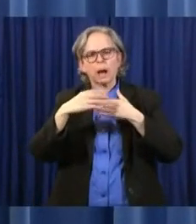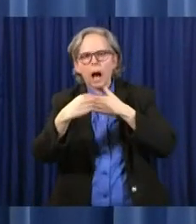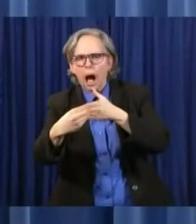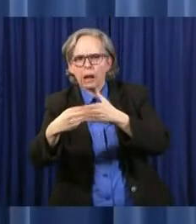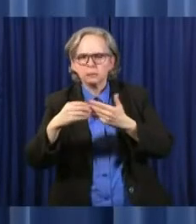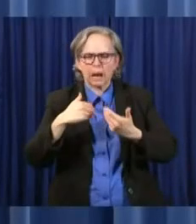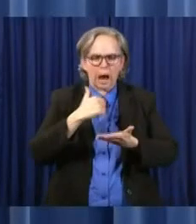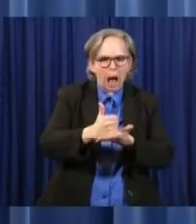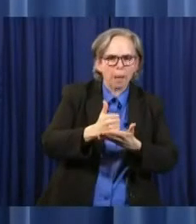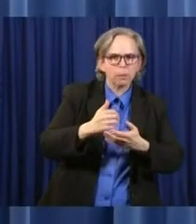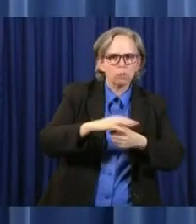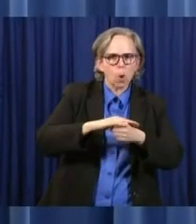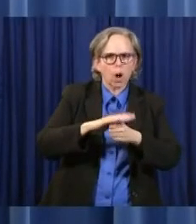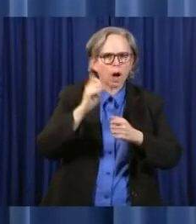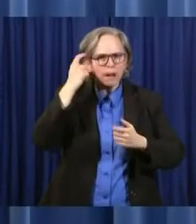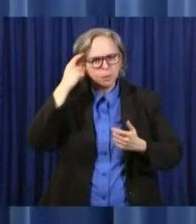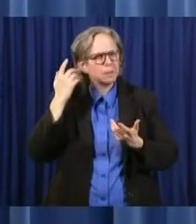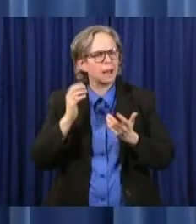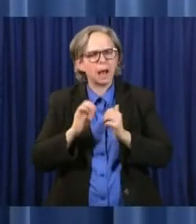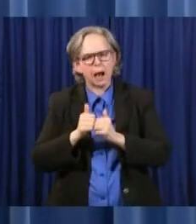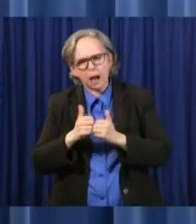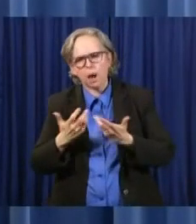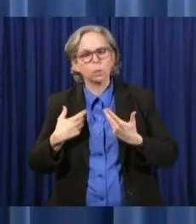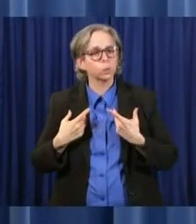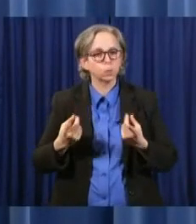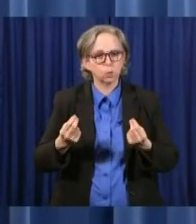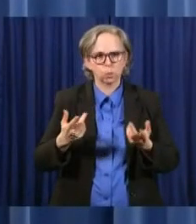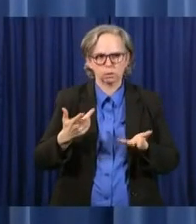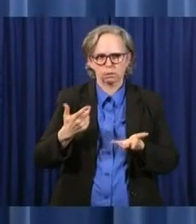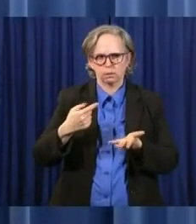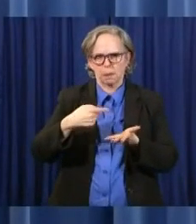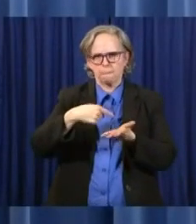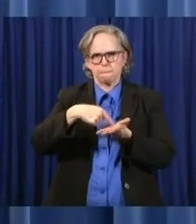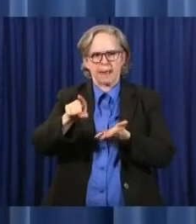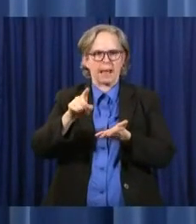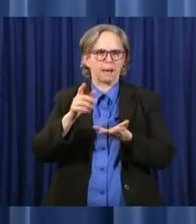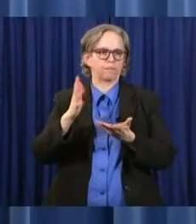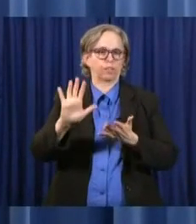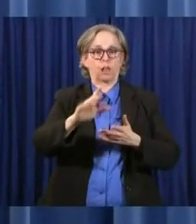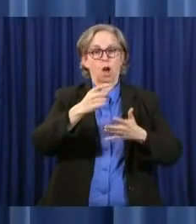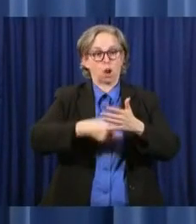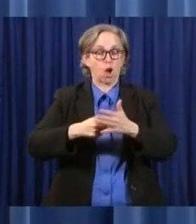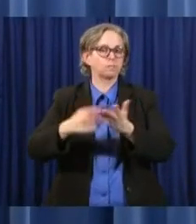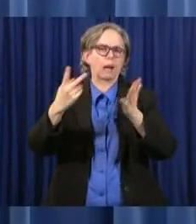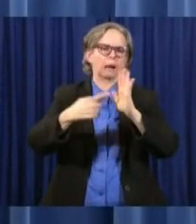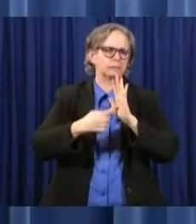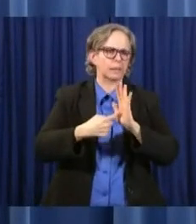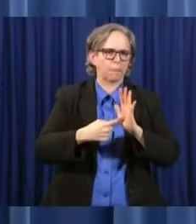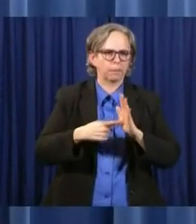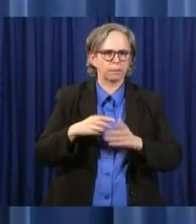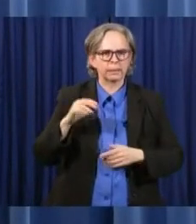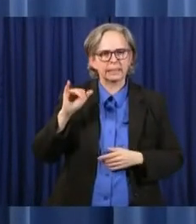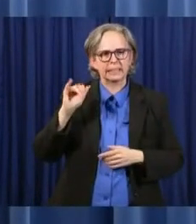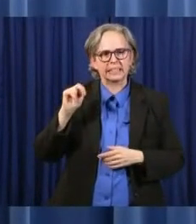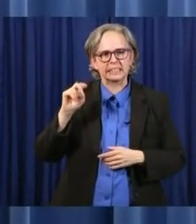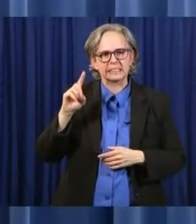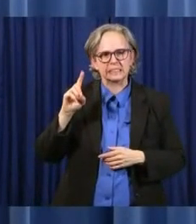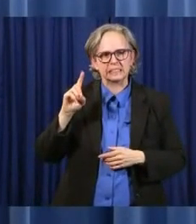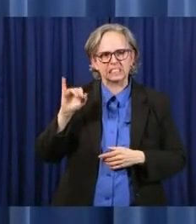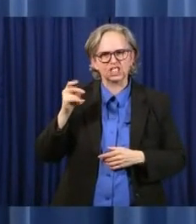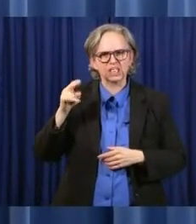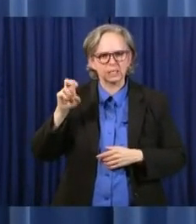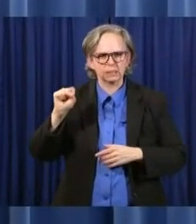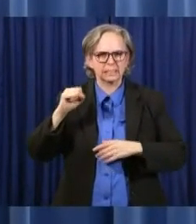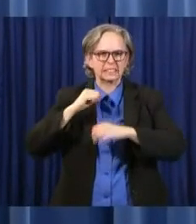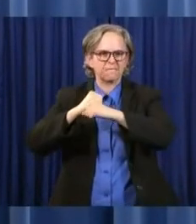some of the cost, uh, for example, the indigent defense fund, uh, that really historically it should have been a